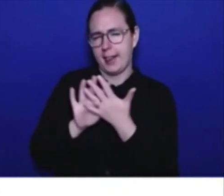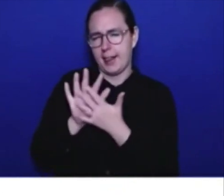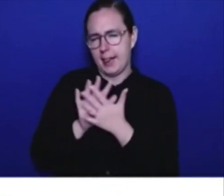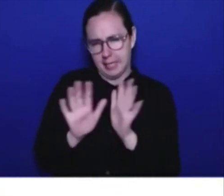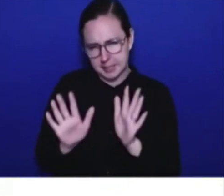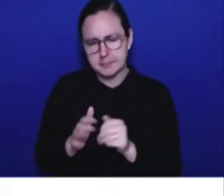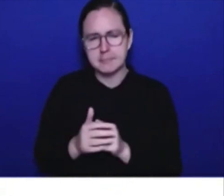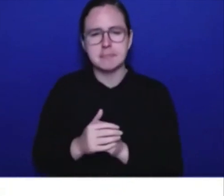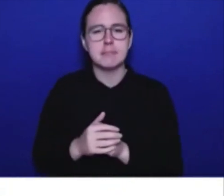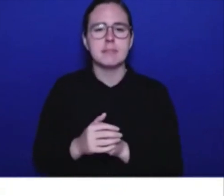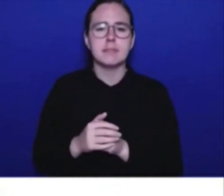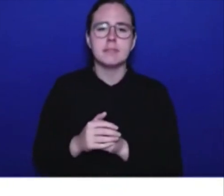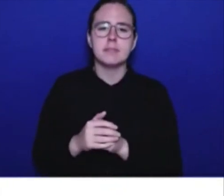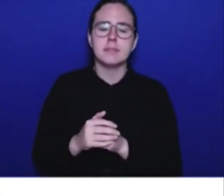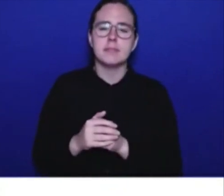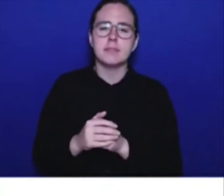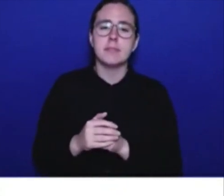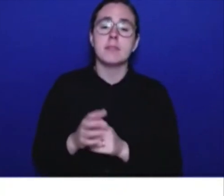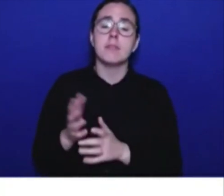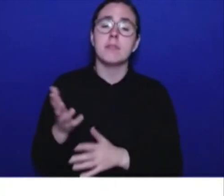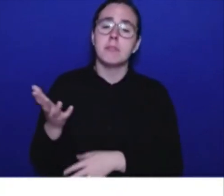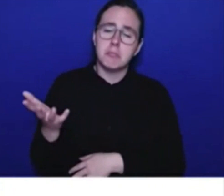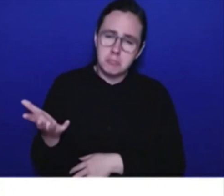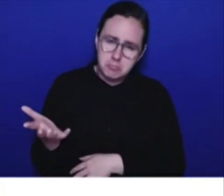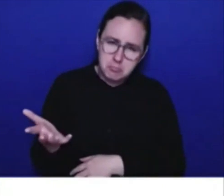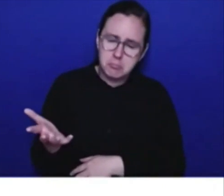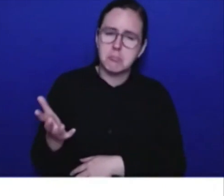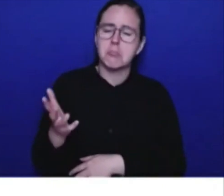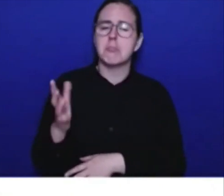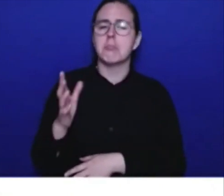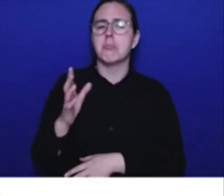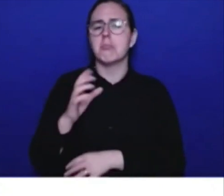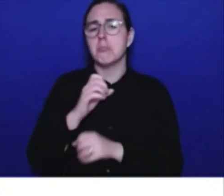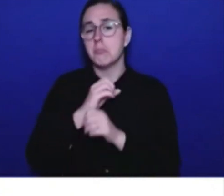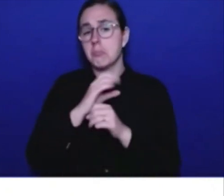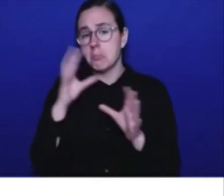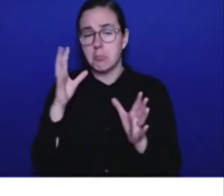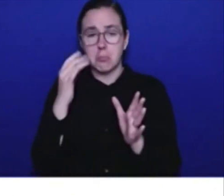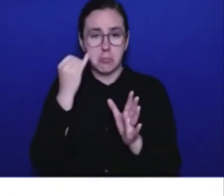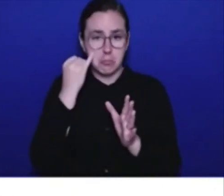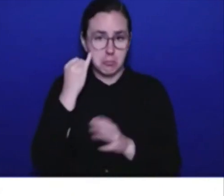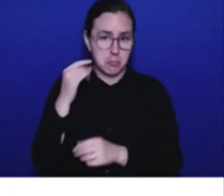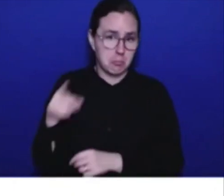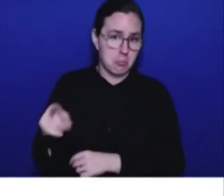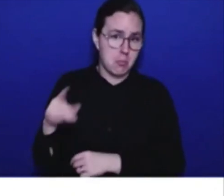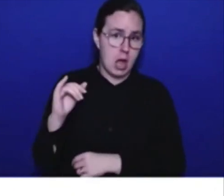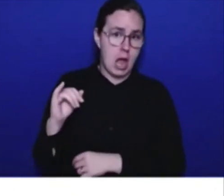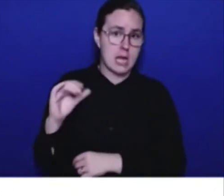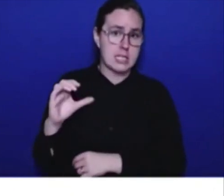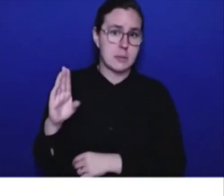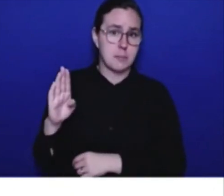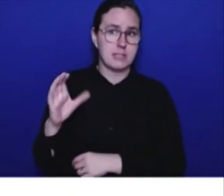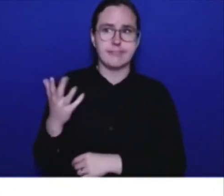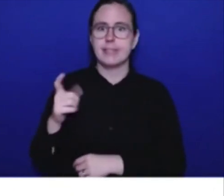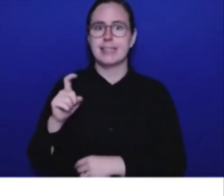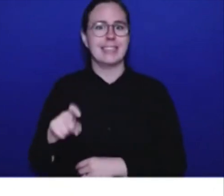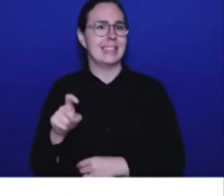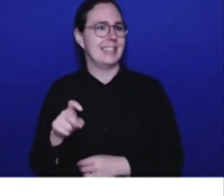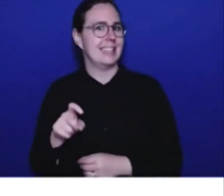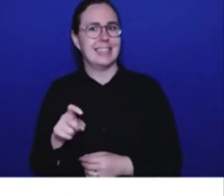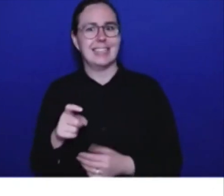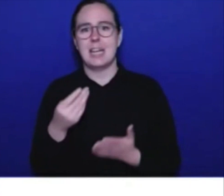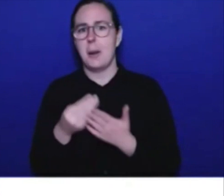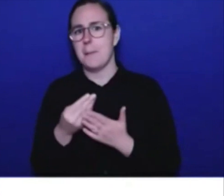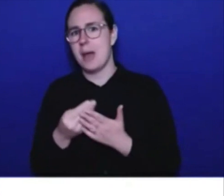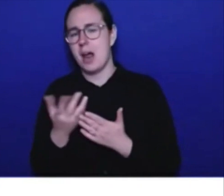if you do need more money, not in the case of a catastrophic event where you might have reinsurance, but, you know, some of these issues don't resolve